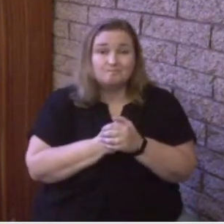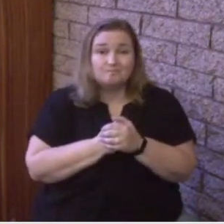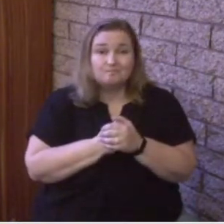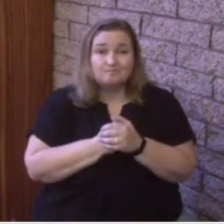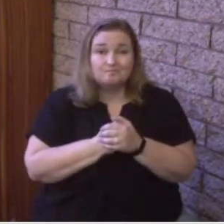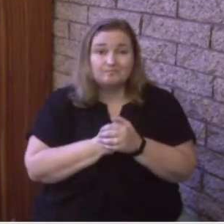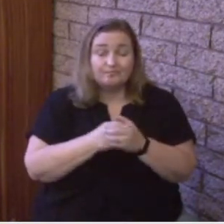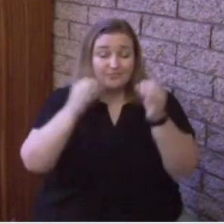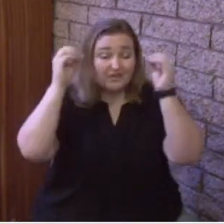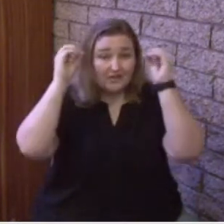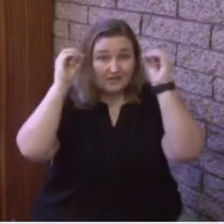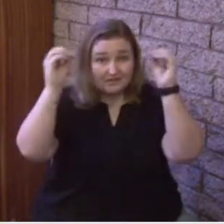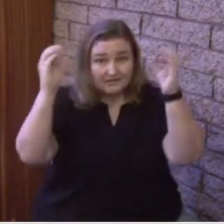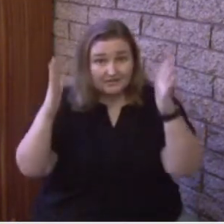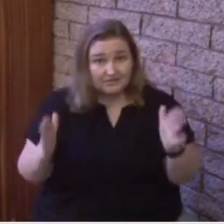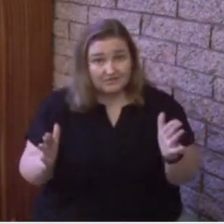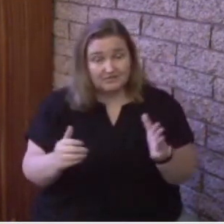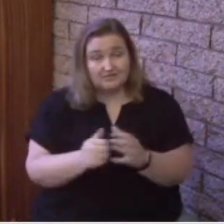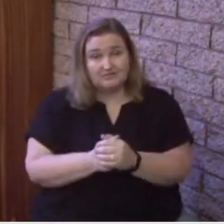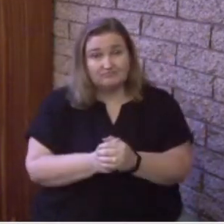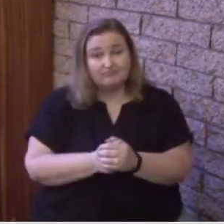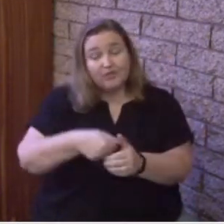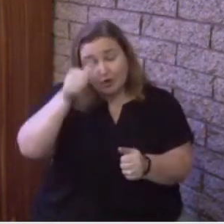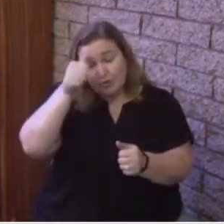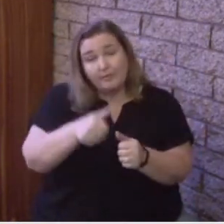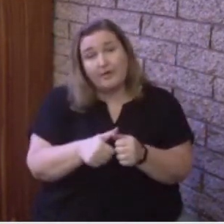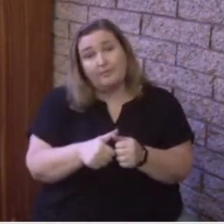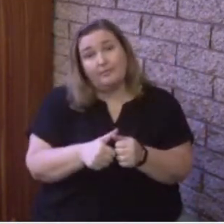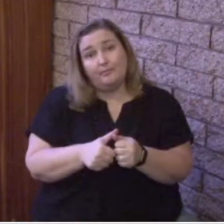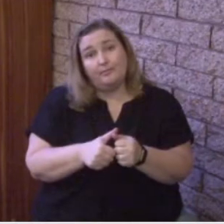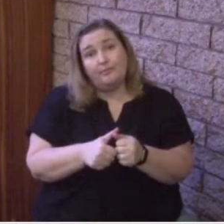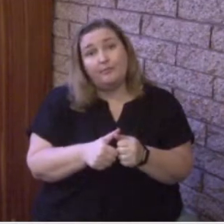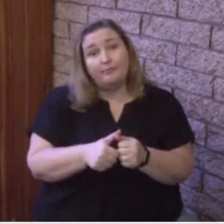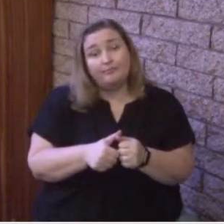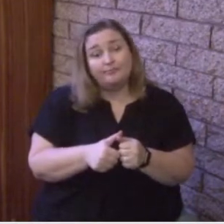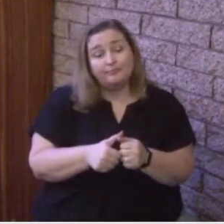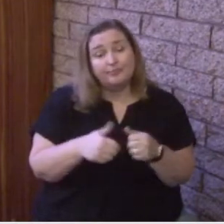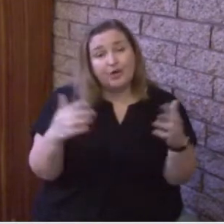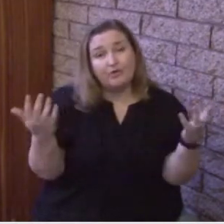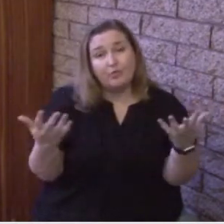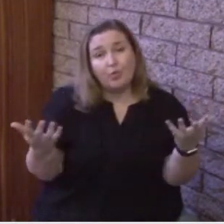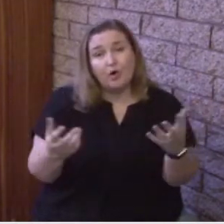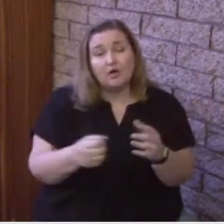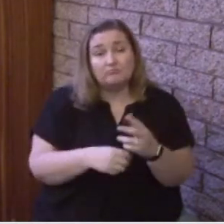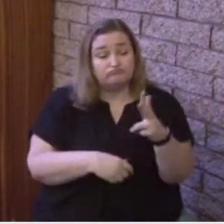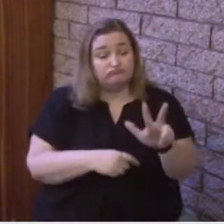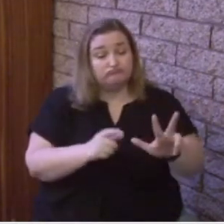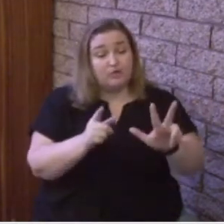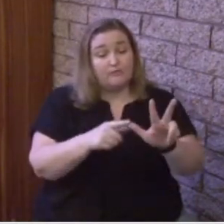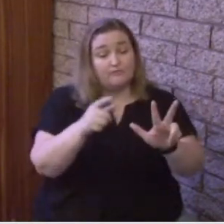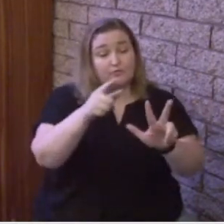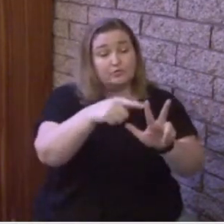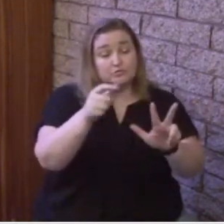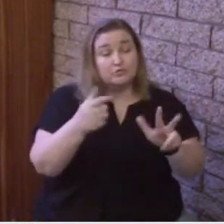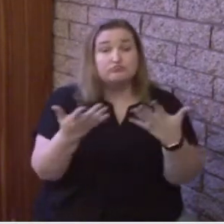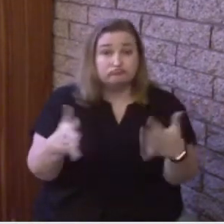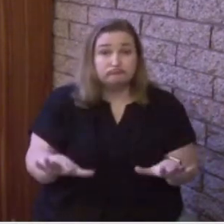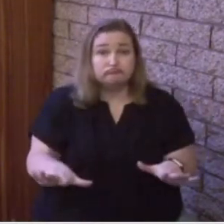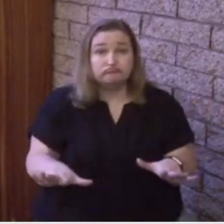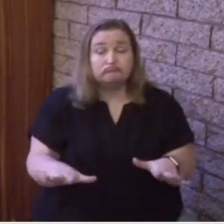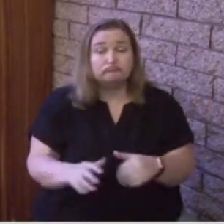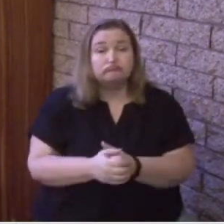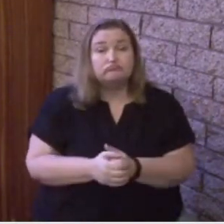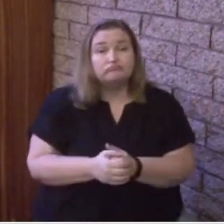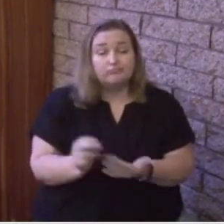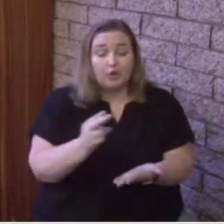as a teacher, as a reminder of what the other two have done. See, and then He says, the